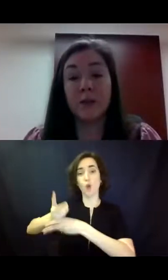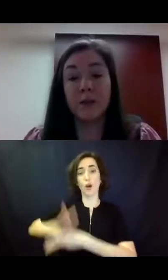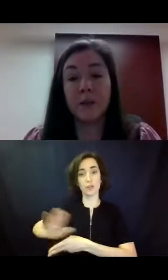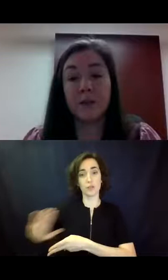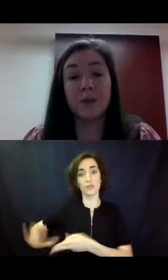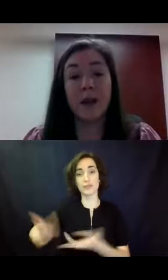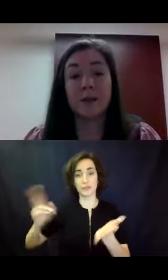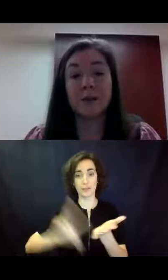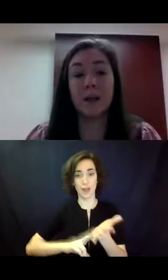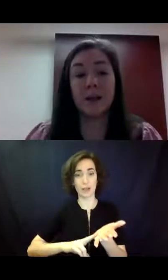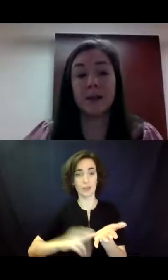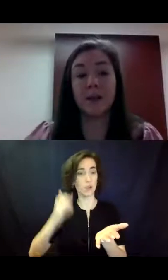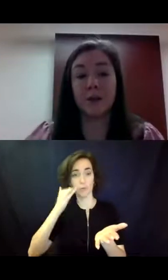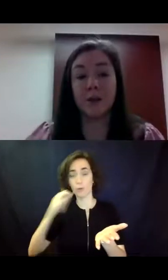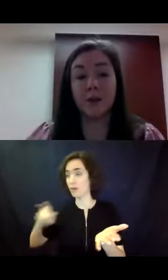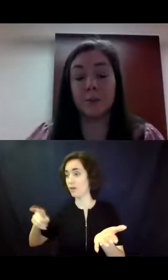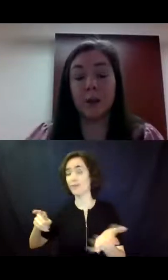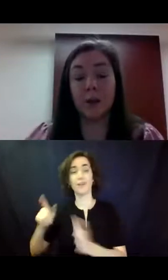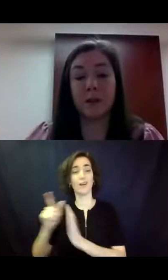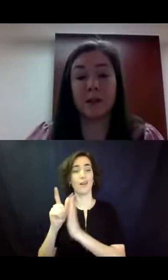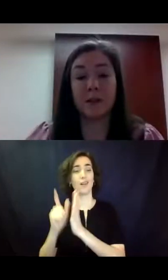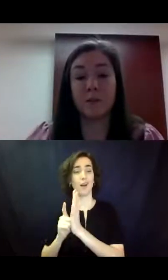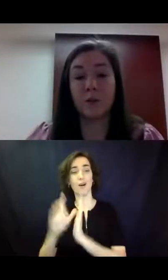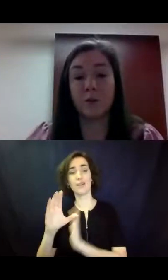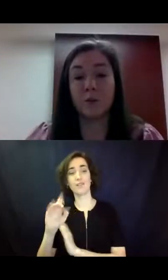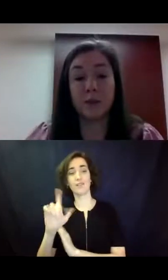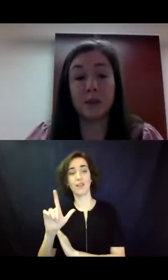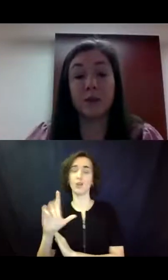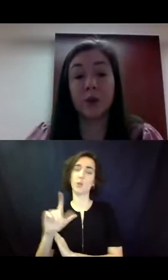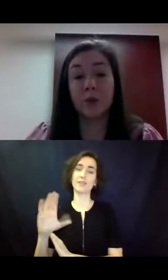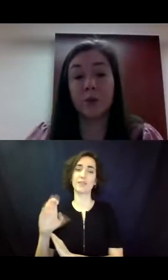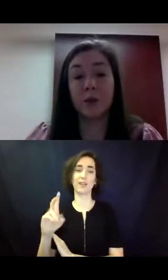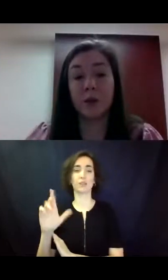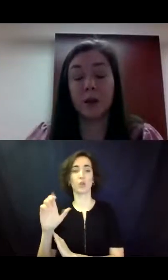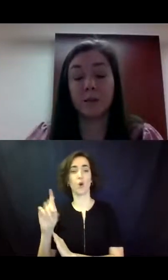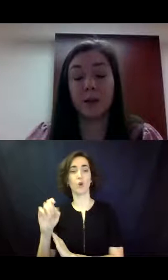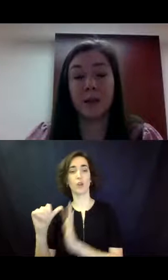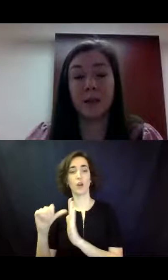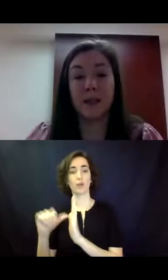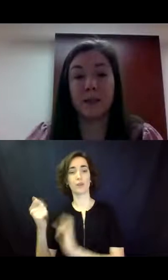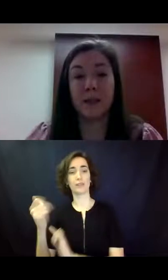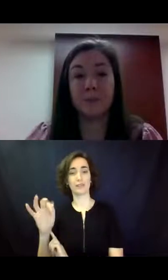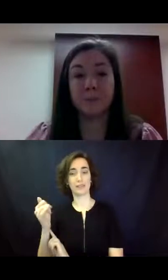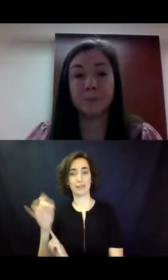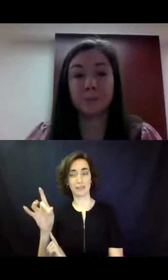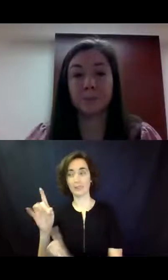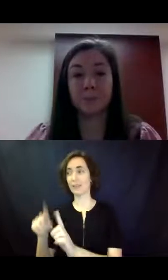if the adult lacks capacity under, uh, civil code, civil code, um, 1918.